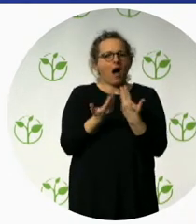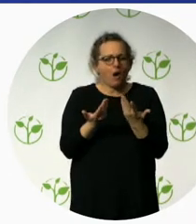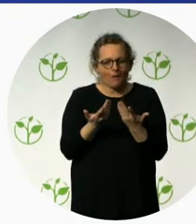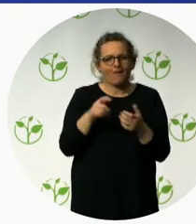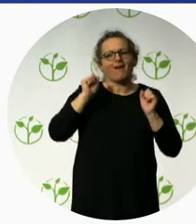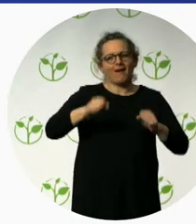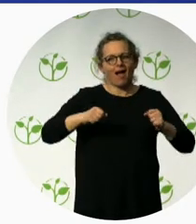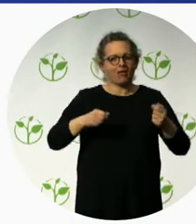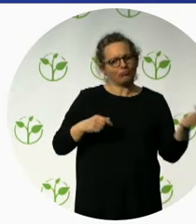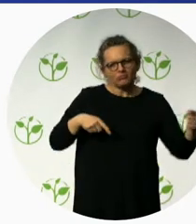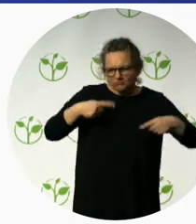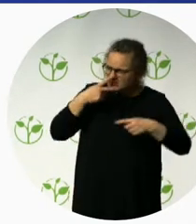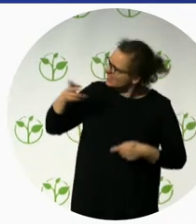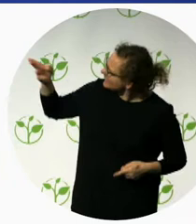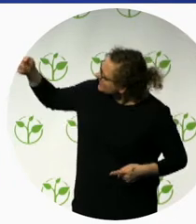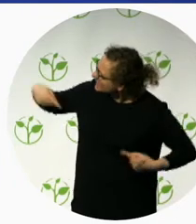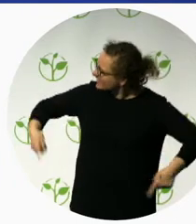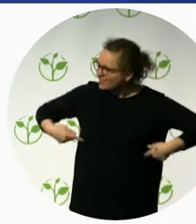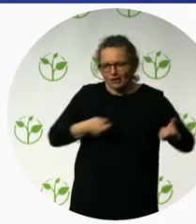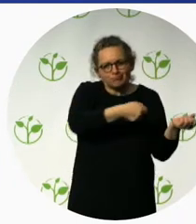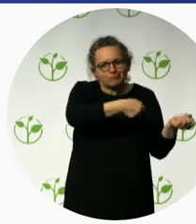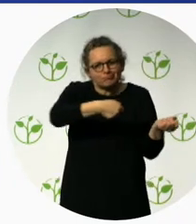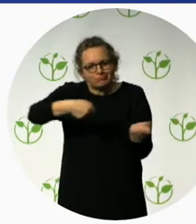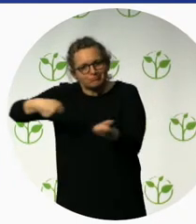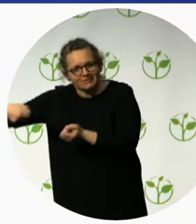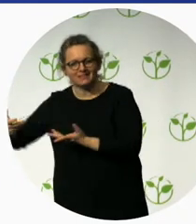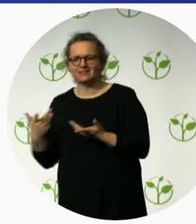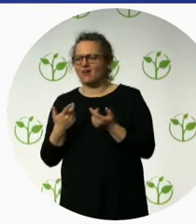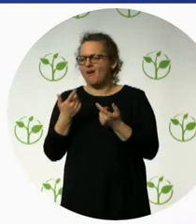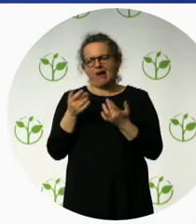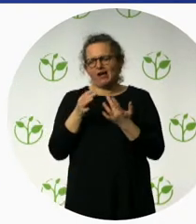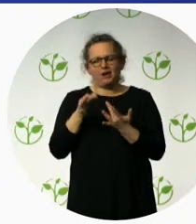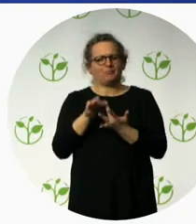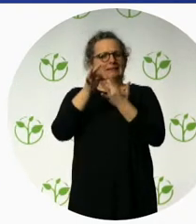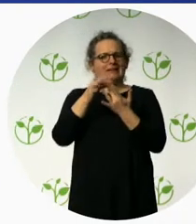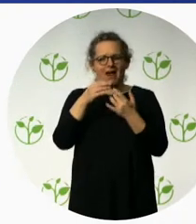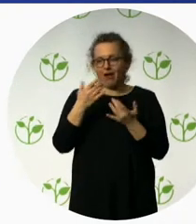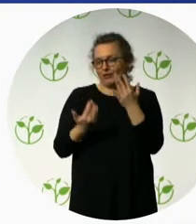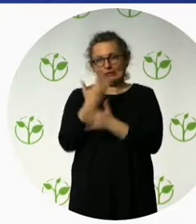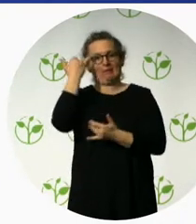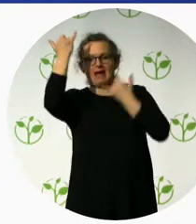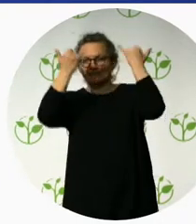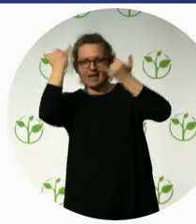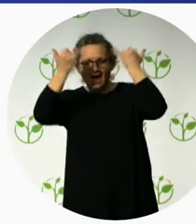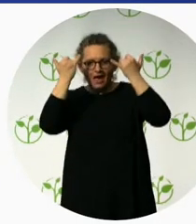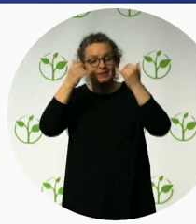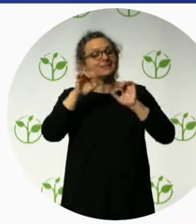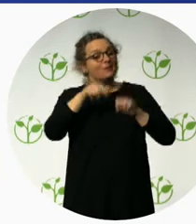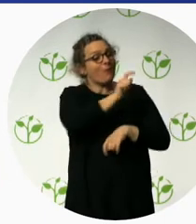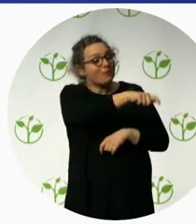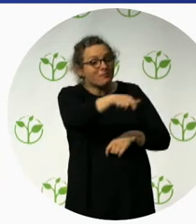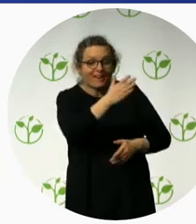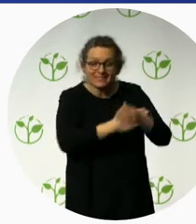and with those, we can assure having, like, hands-on and fun experiences for our guests.